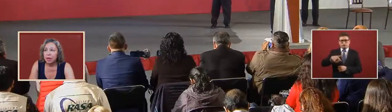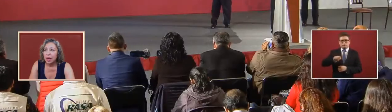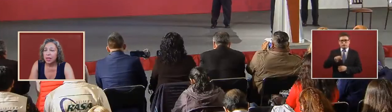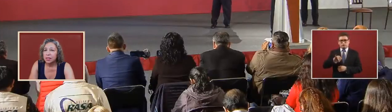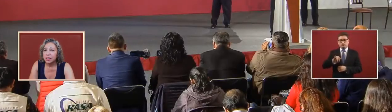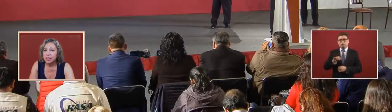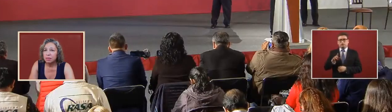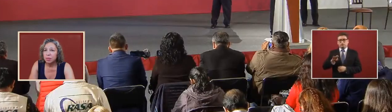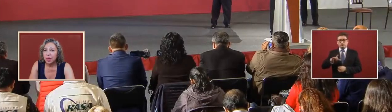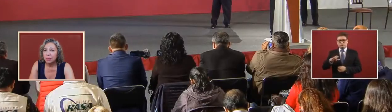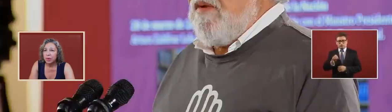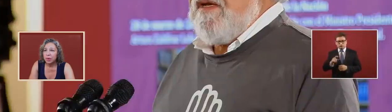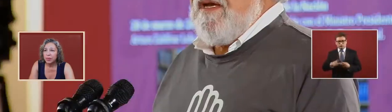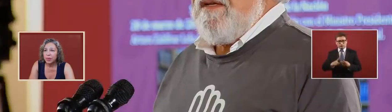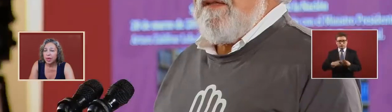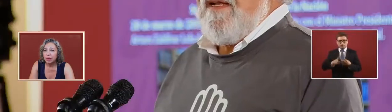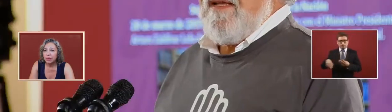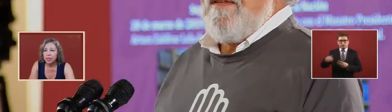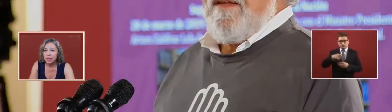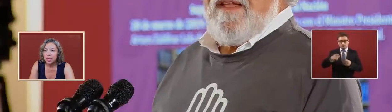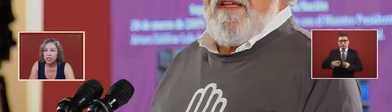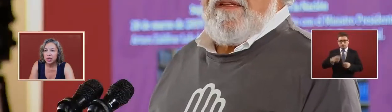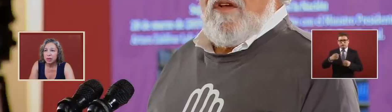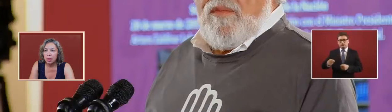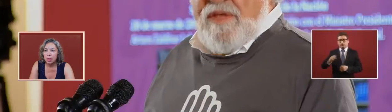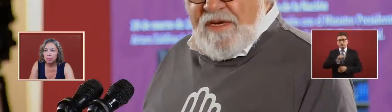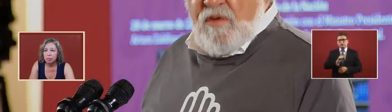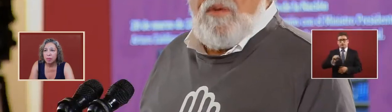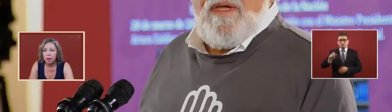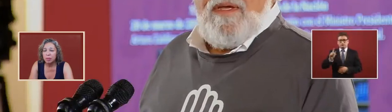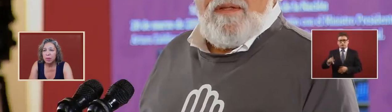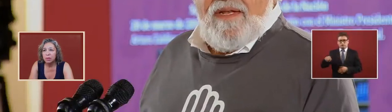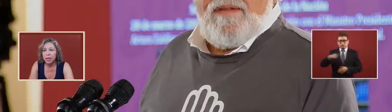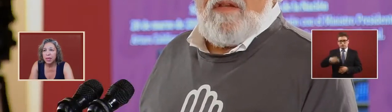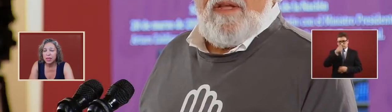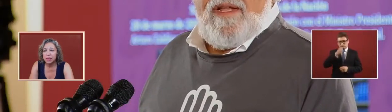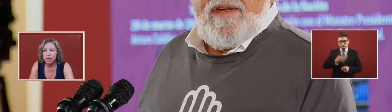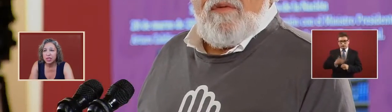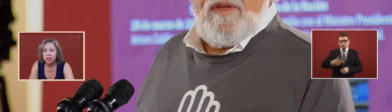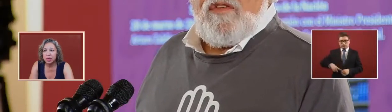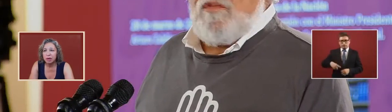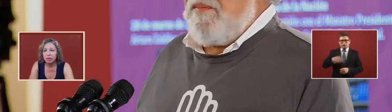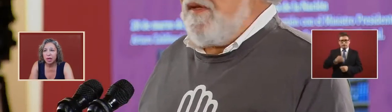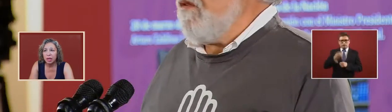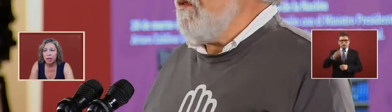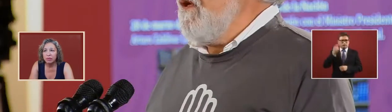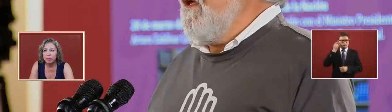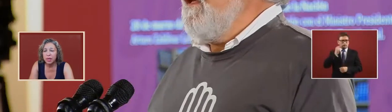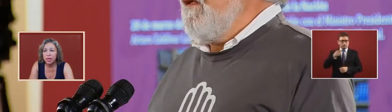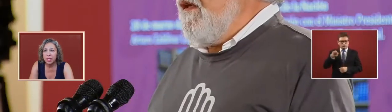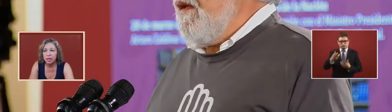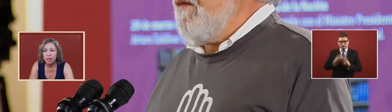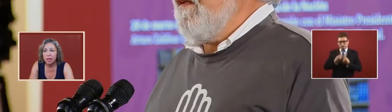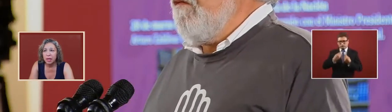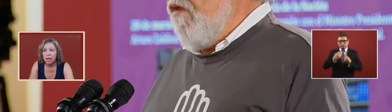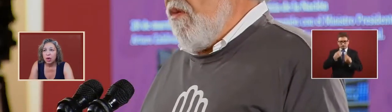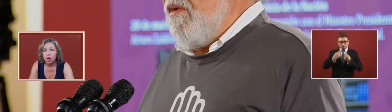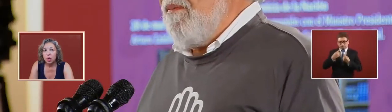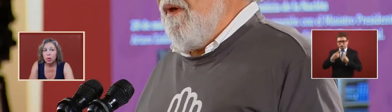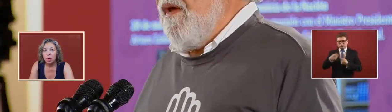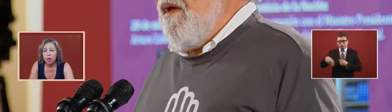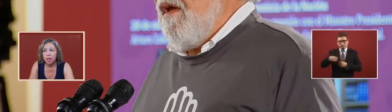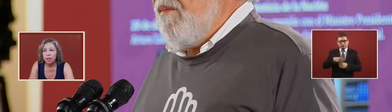and six people of the section of public and the section of government in the